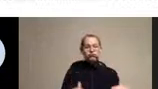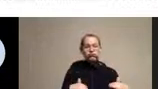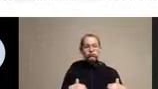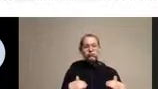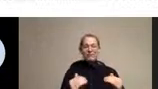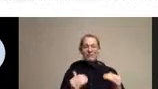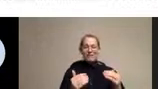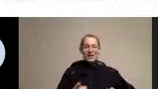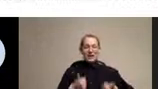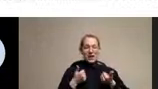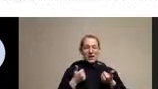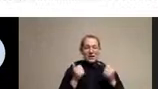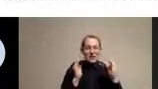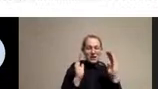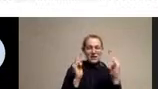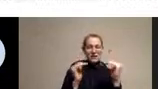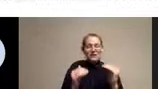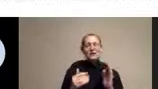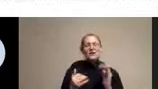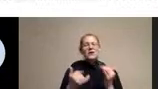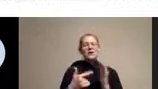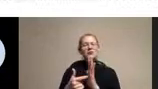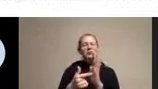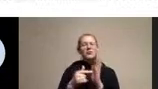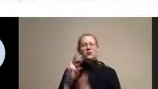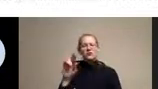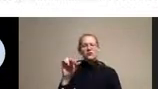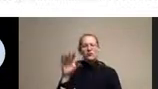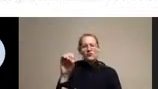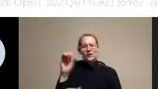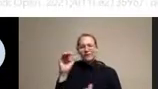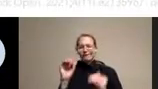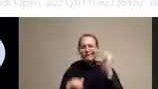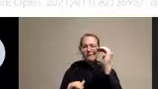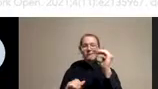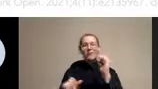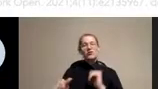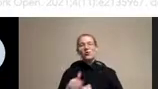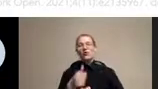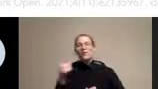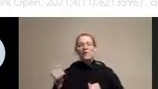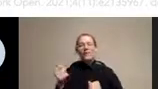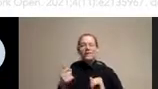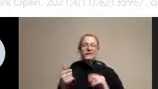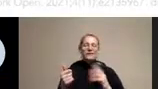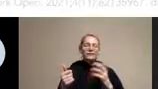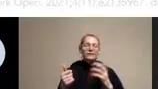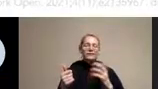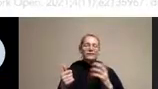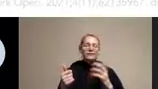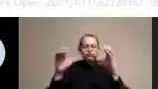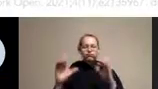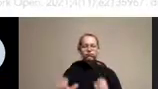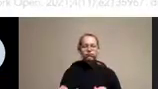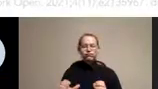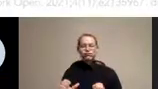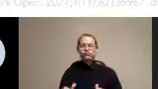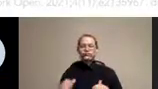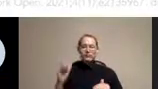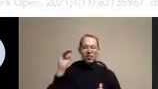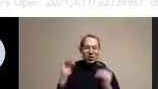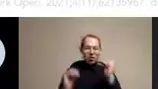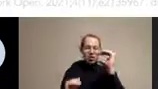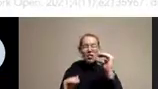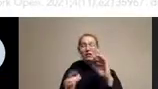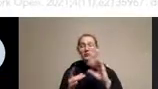inequities by race, but I could show you inequities in by all sorts of other dimensions just by way of example. This looks at inequity by educational